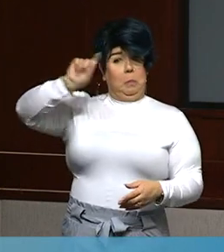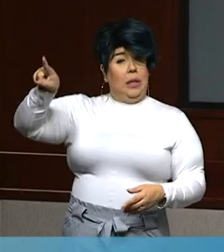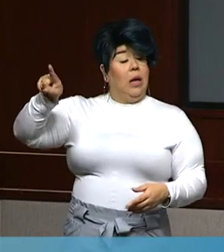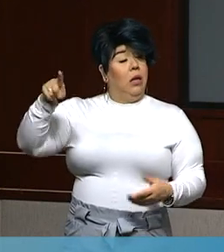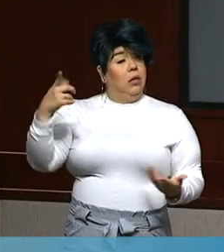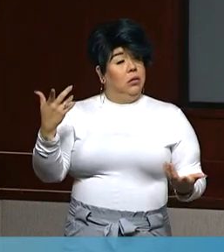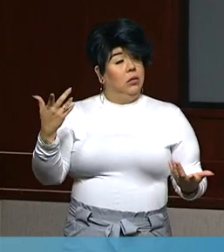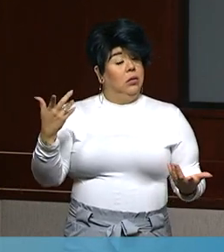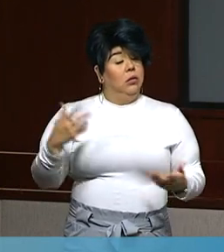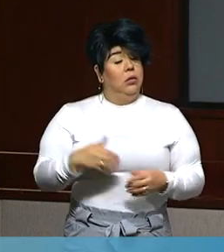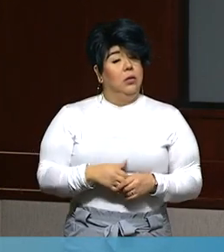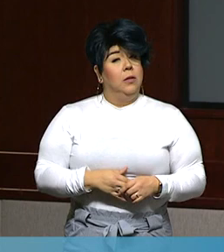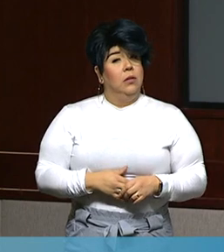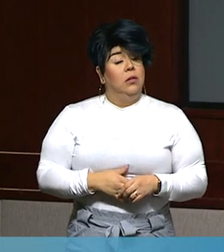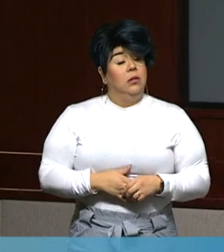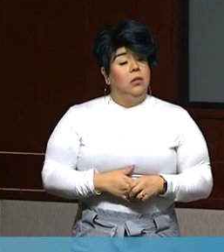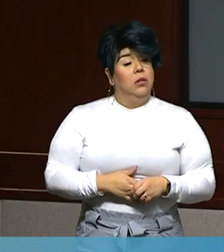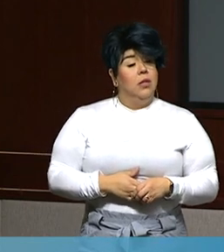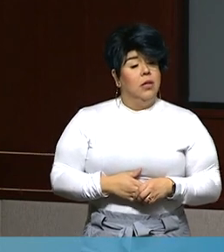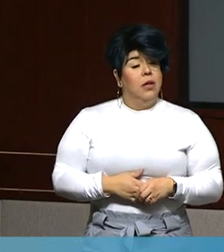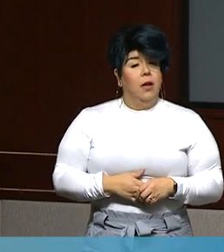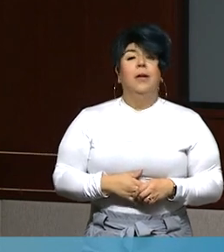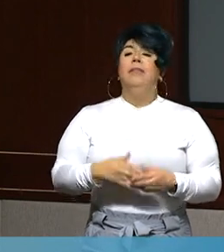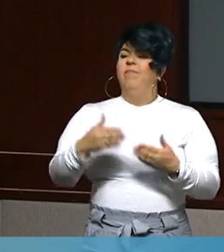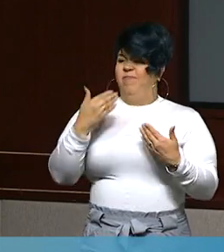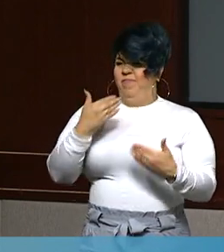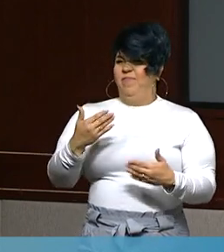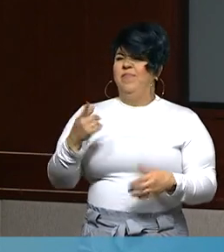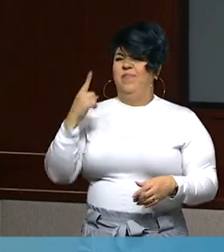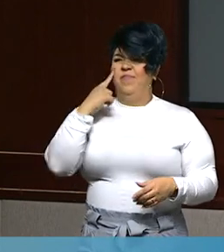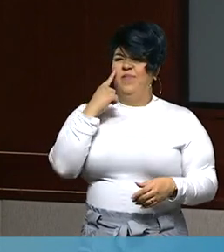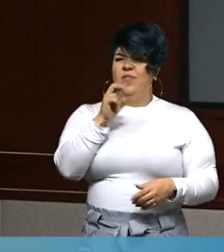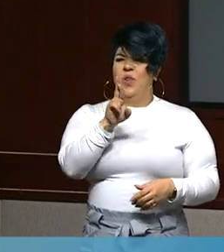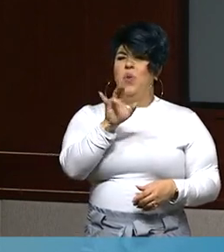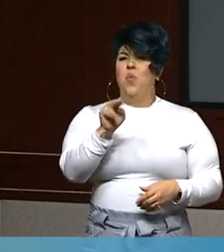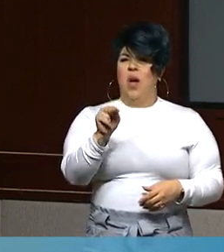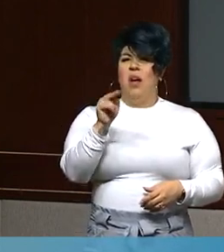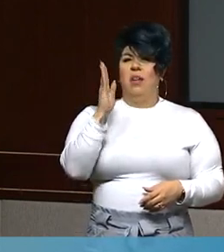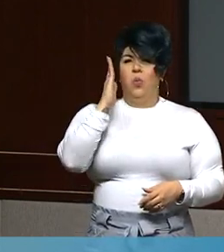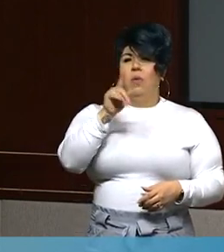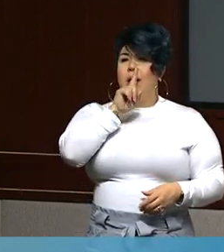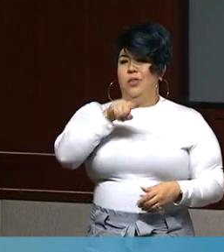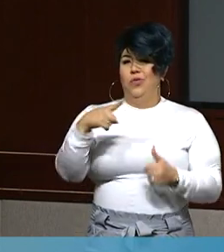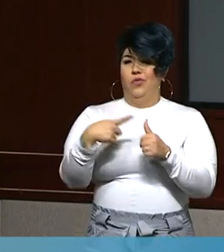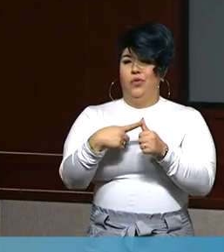decision on? Thanks. Thanks, Austin. I think Ryan's going to respond first.